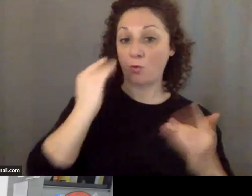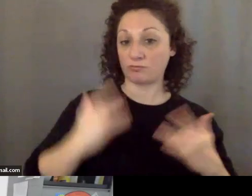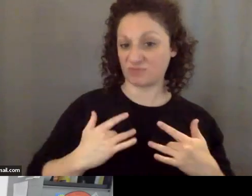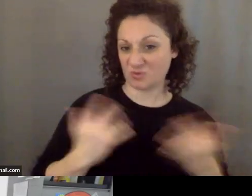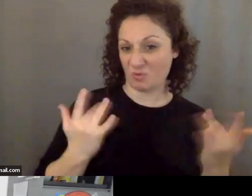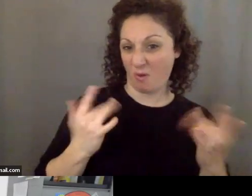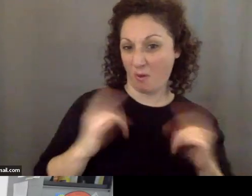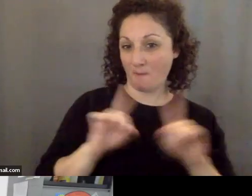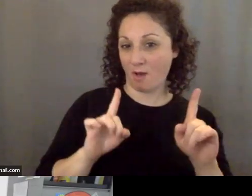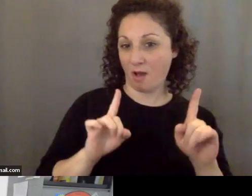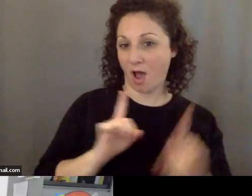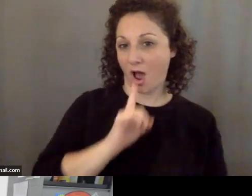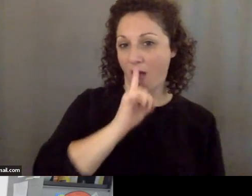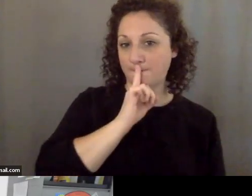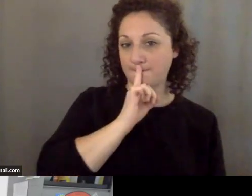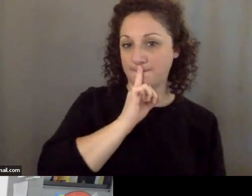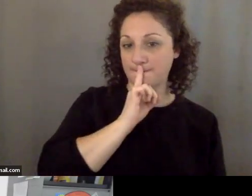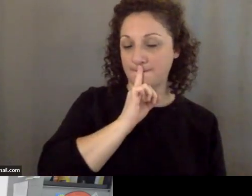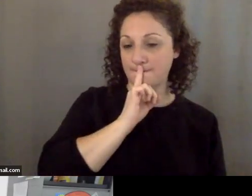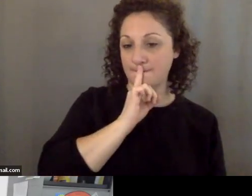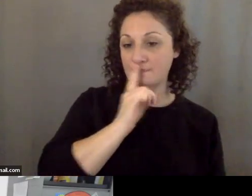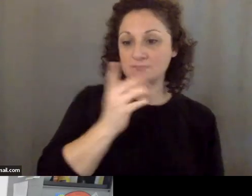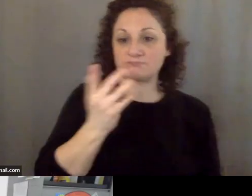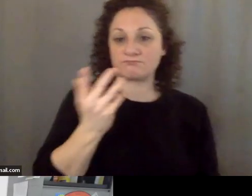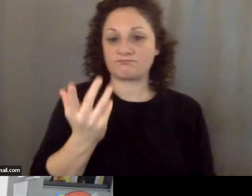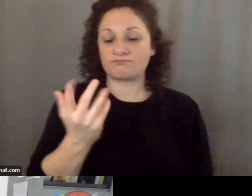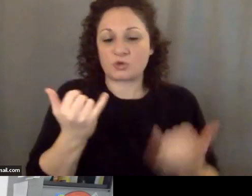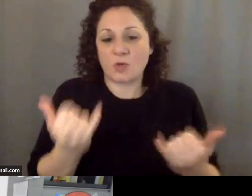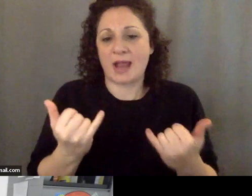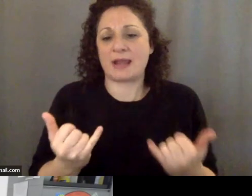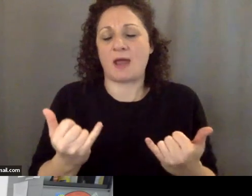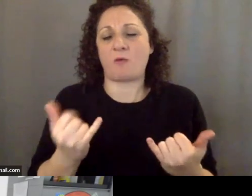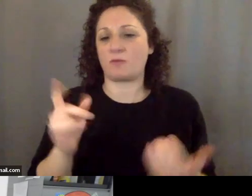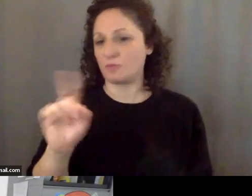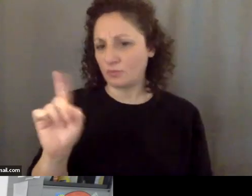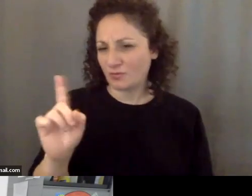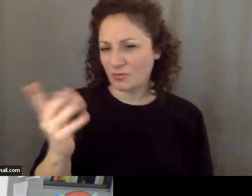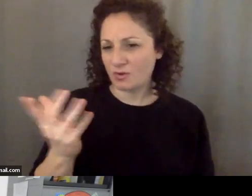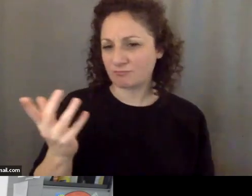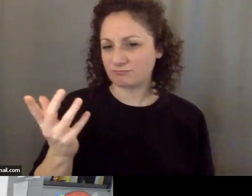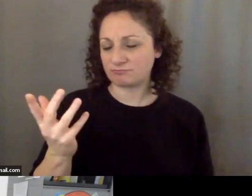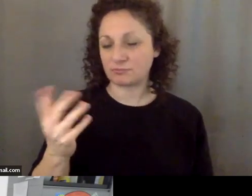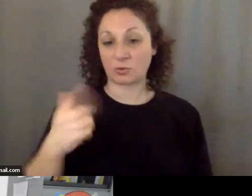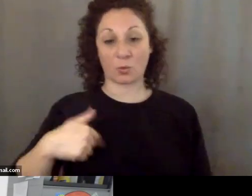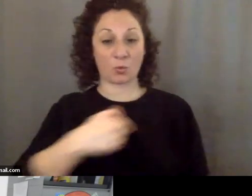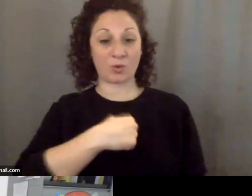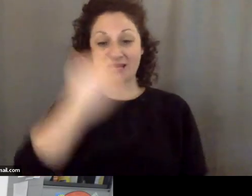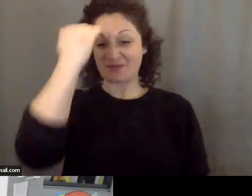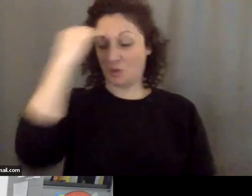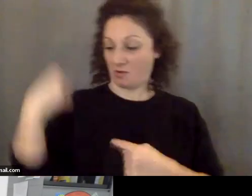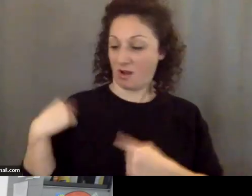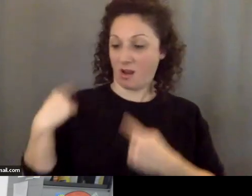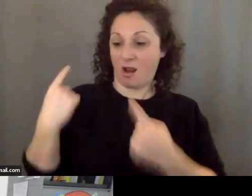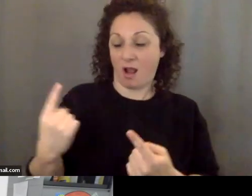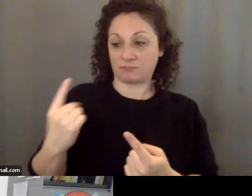talking. So, where are we at the moment? And we have known about this. We're not talking